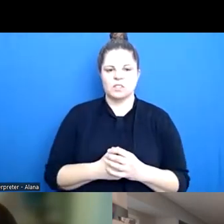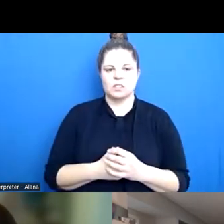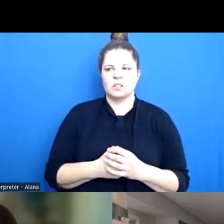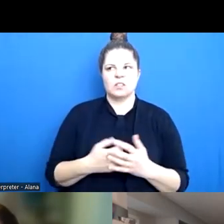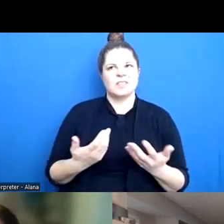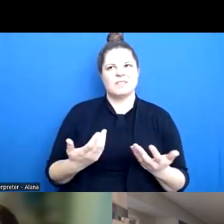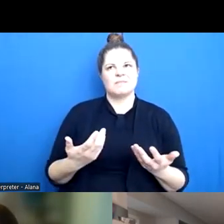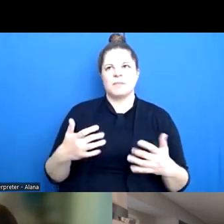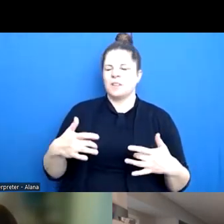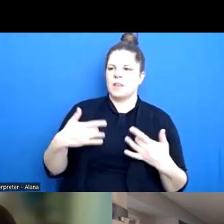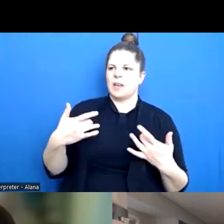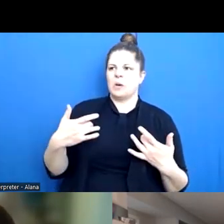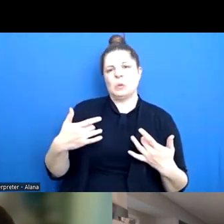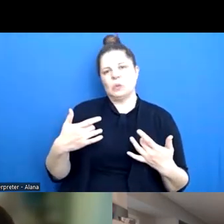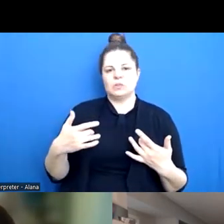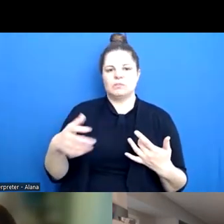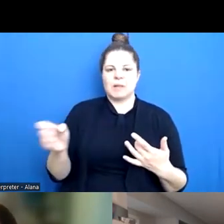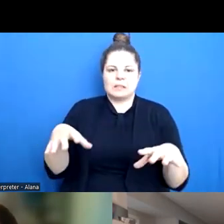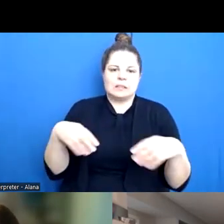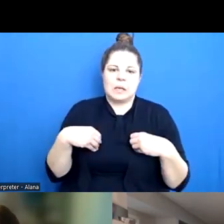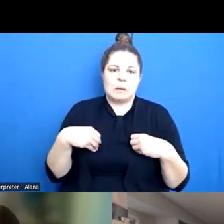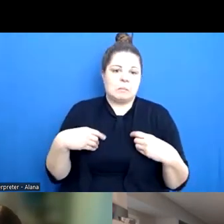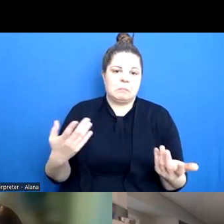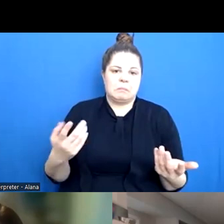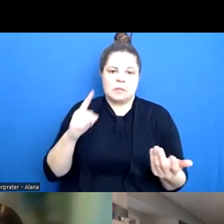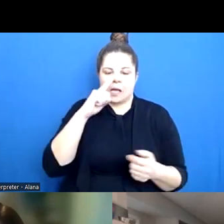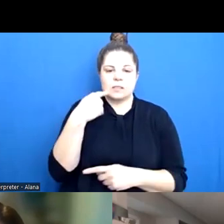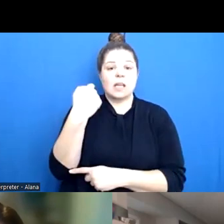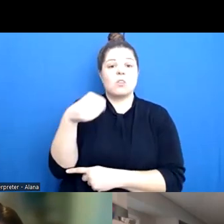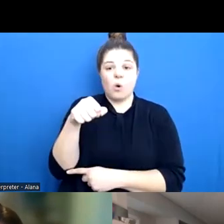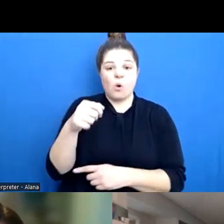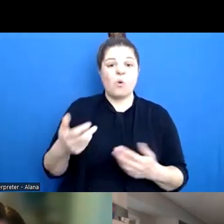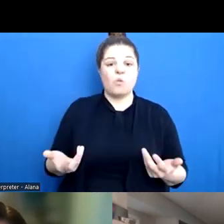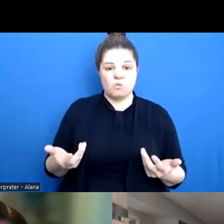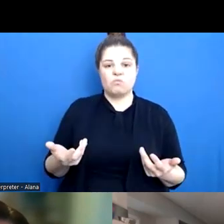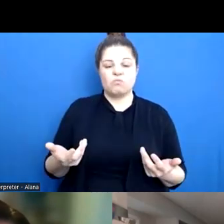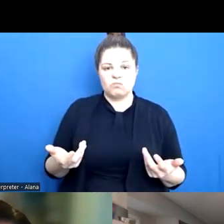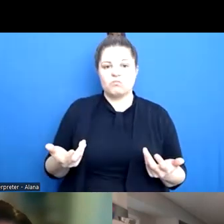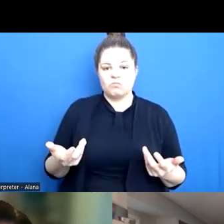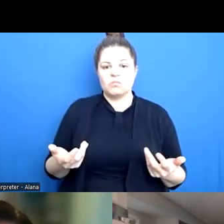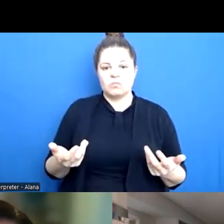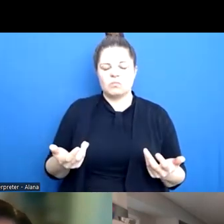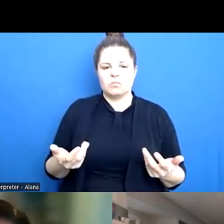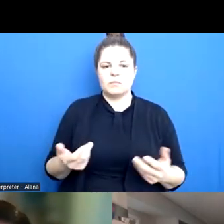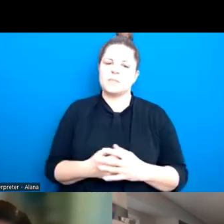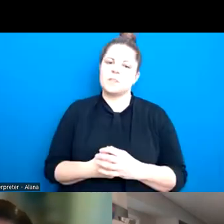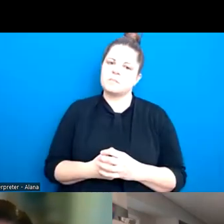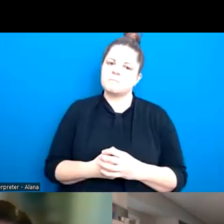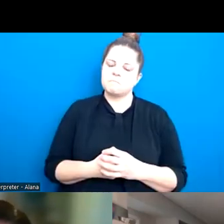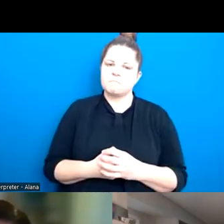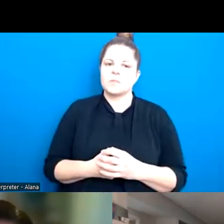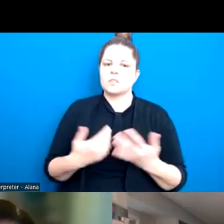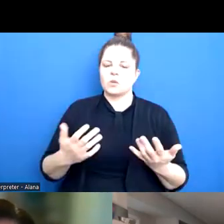to say no or to get themselves out of that situation. So I feel like these conversations